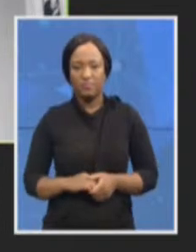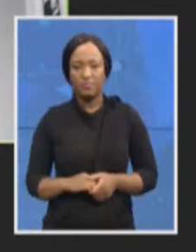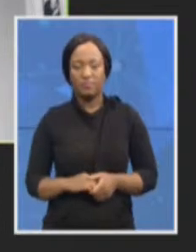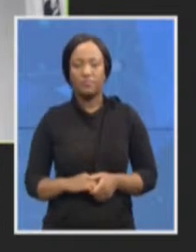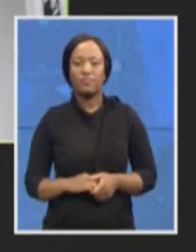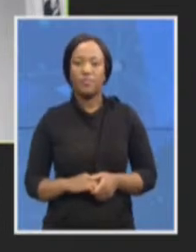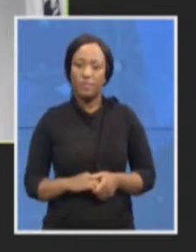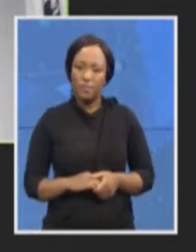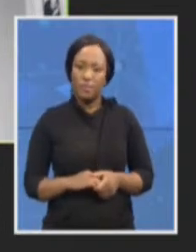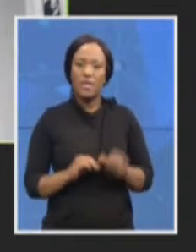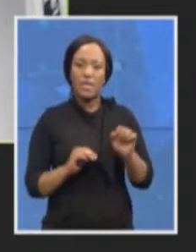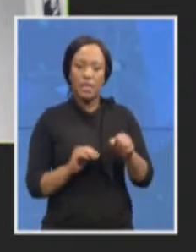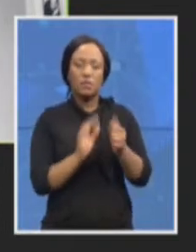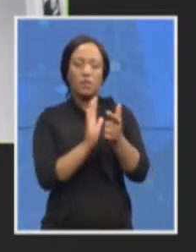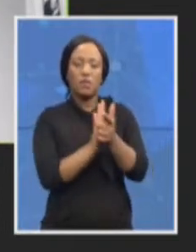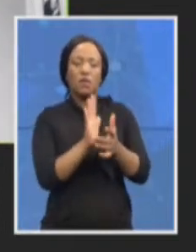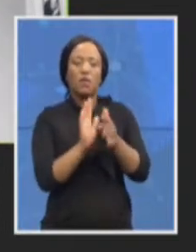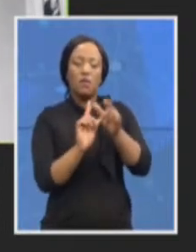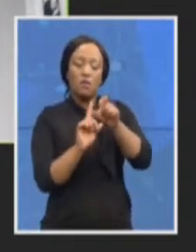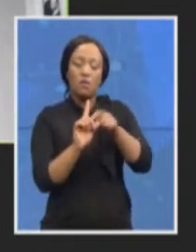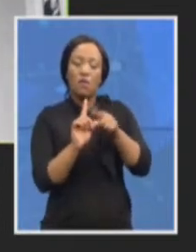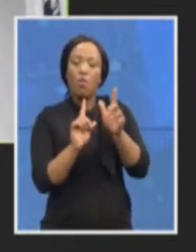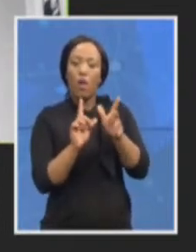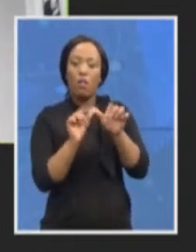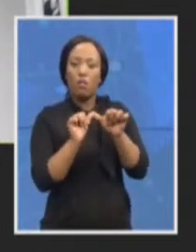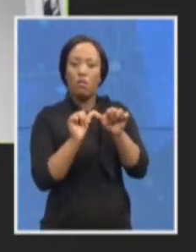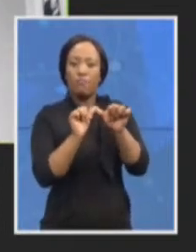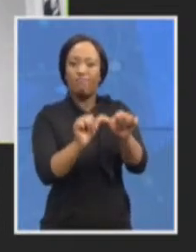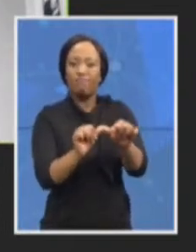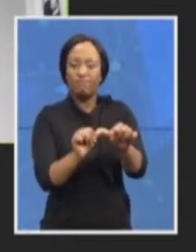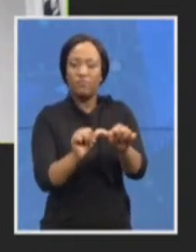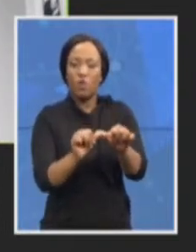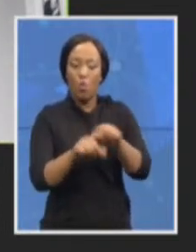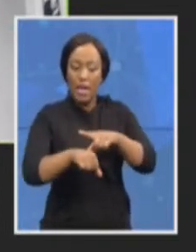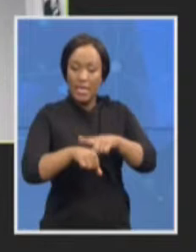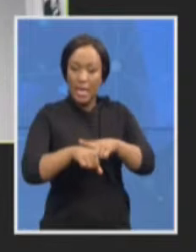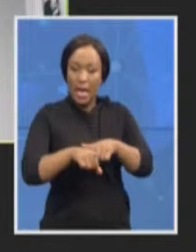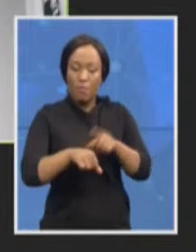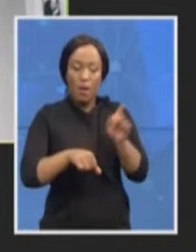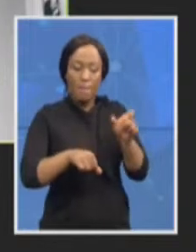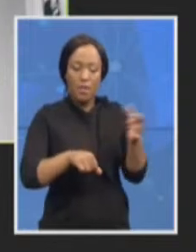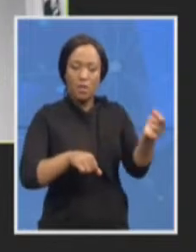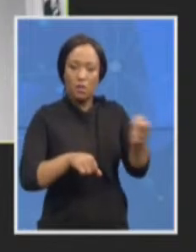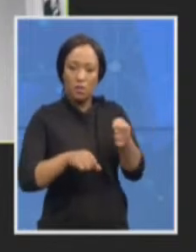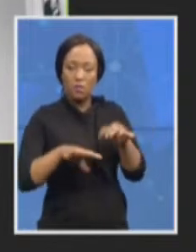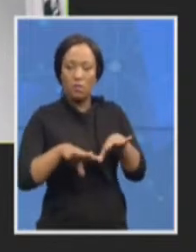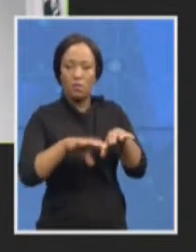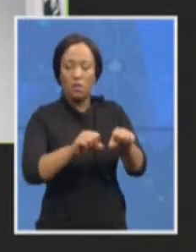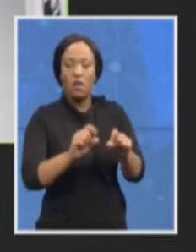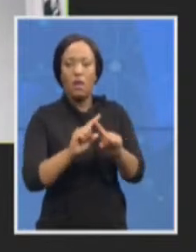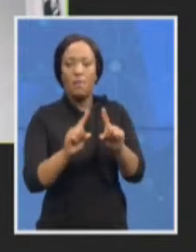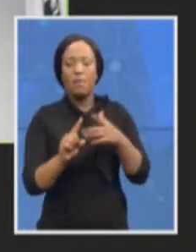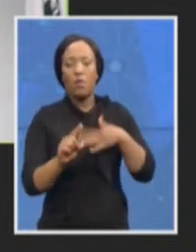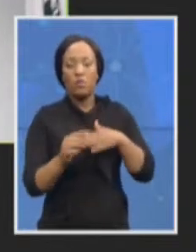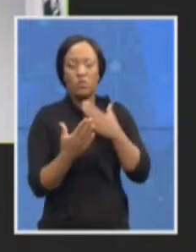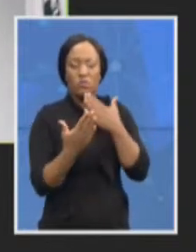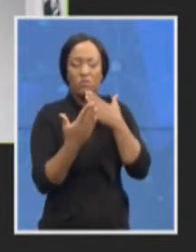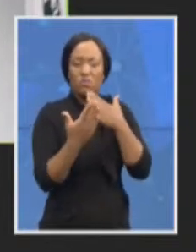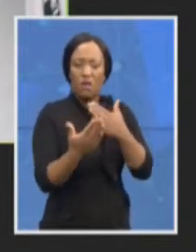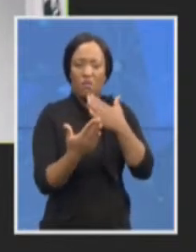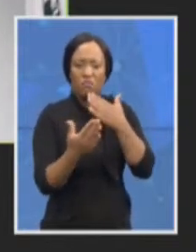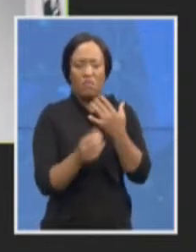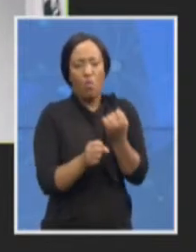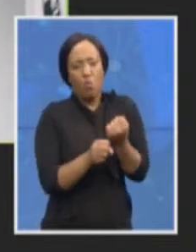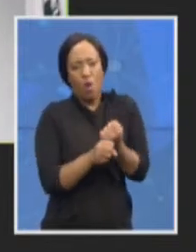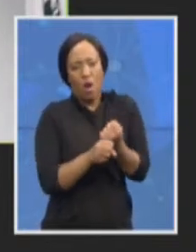transition phase, I do want to thank her for all her hard work, commitment and sacrifices that